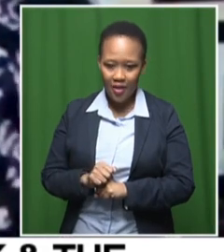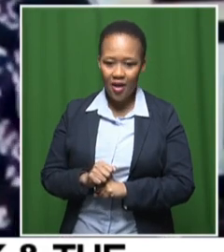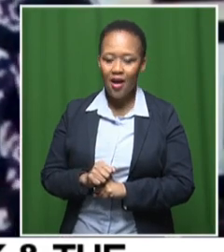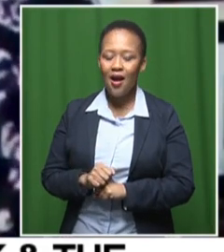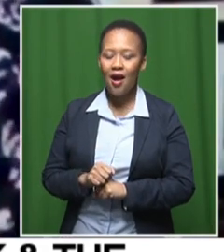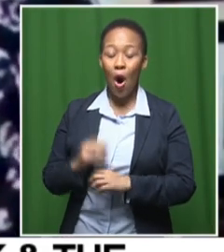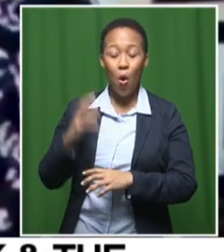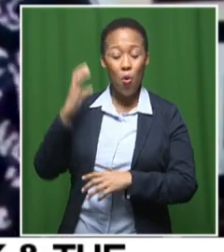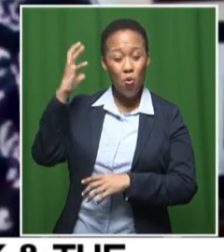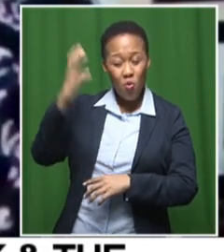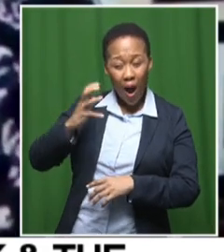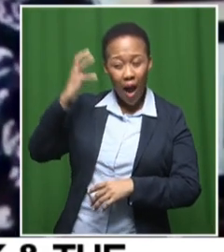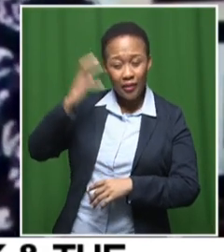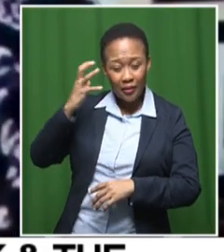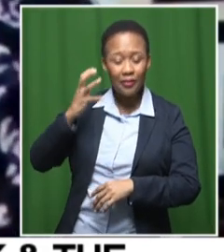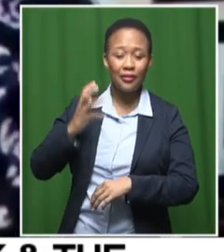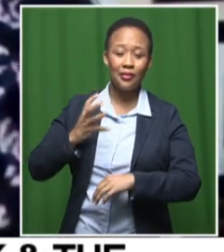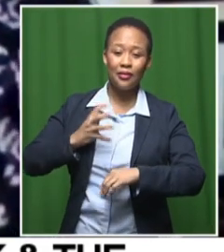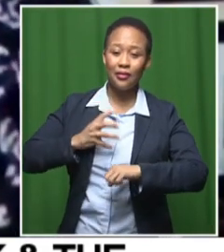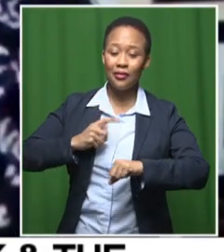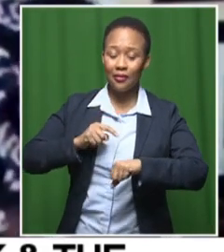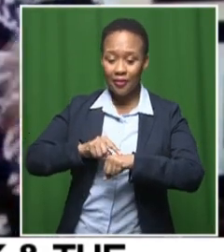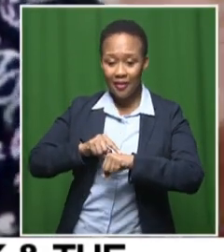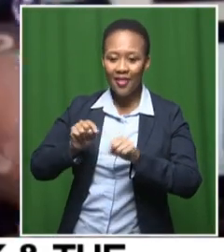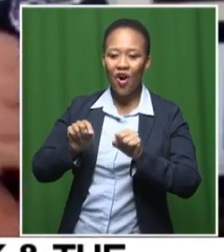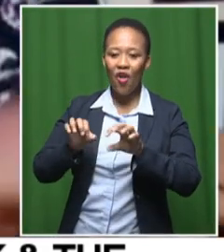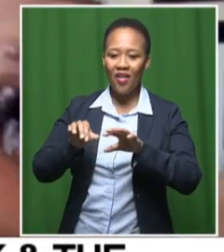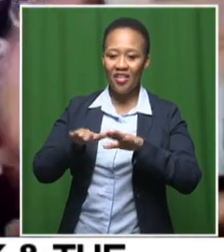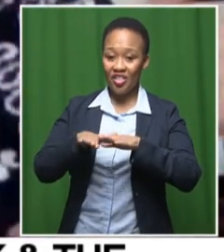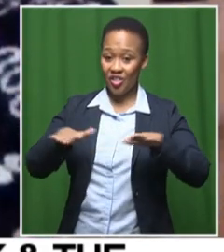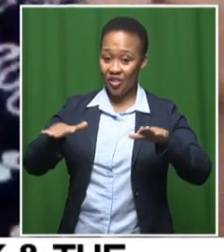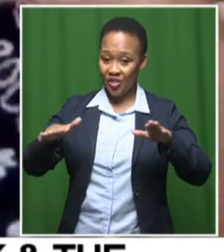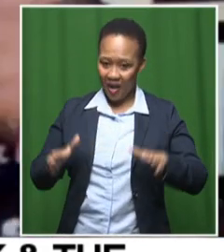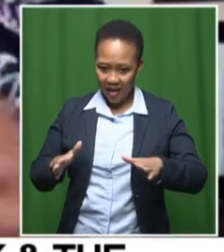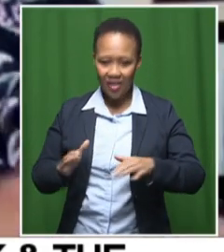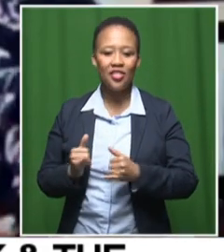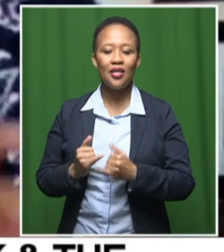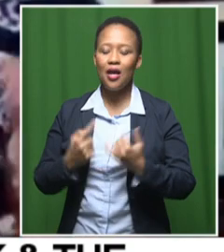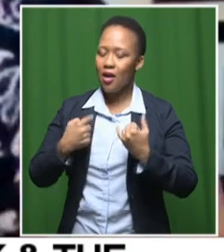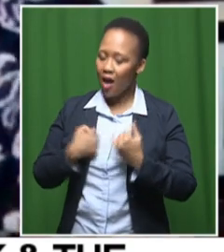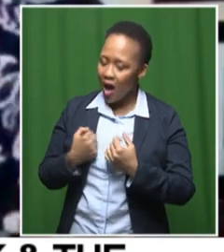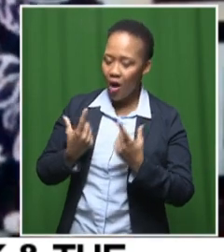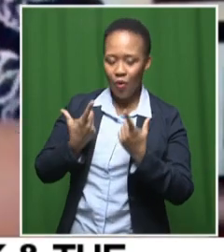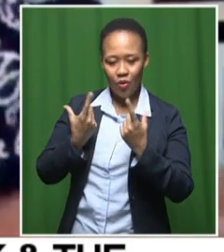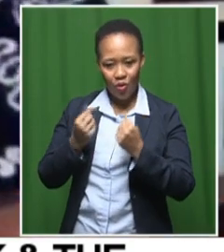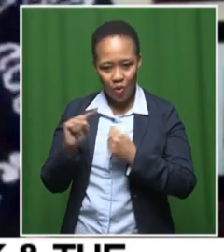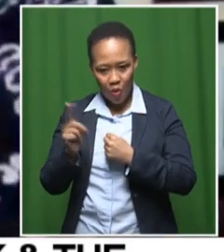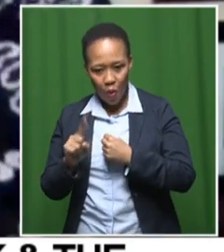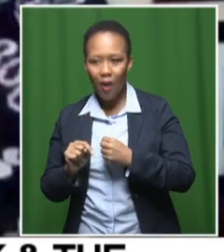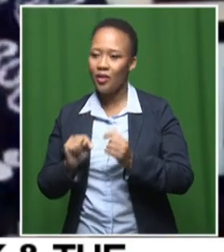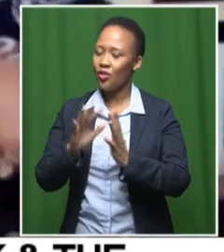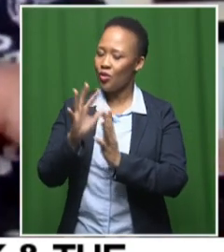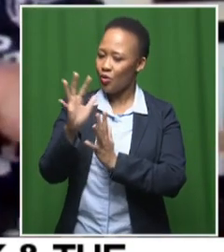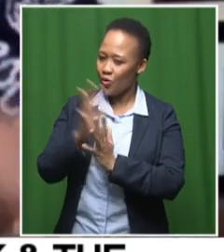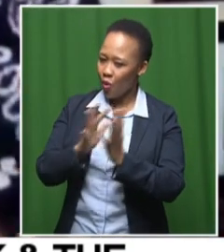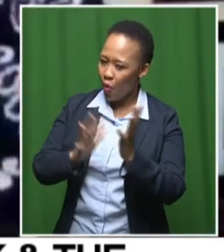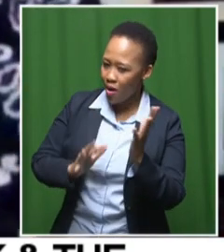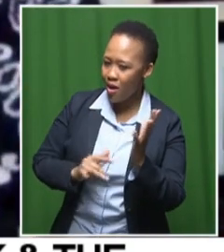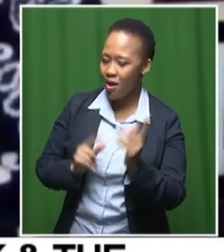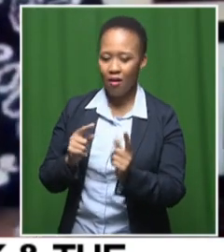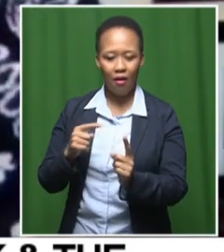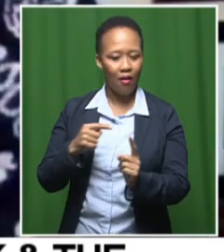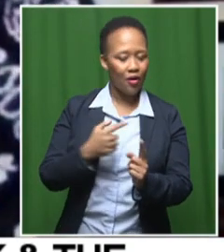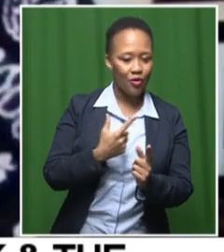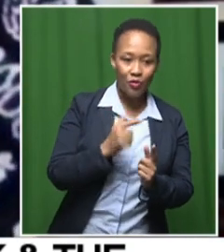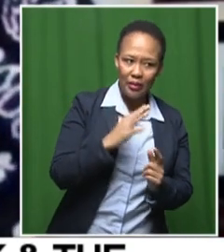elements on stage. My favorite part about being a dame is you get to sort of crisscross through the entire story and interact with every